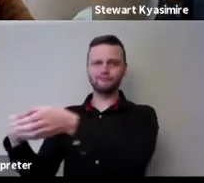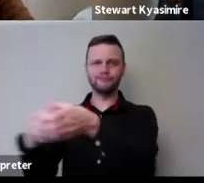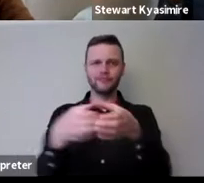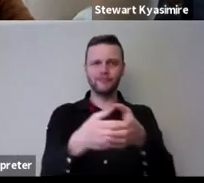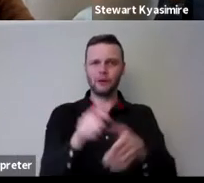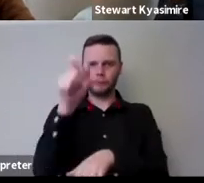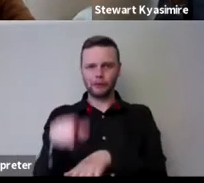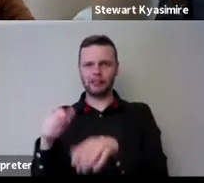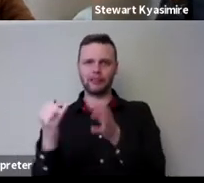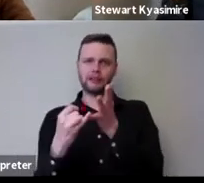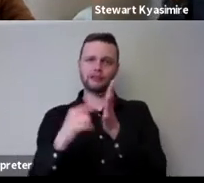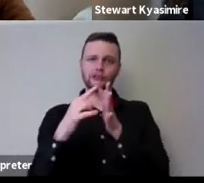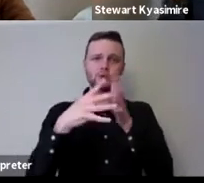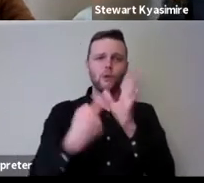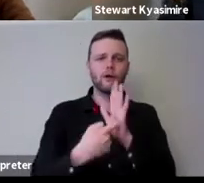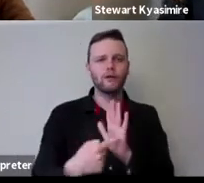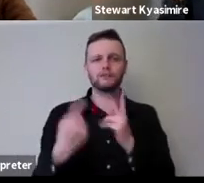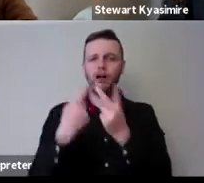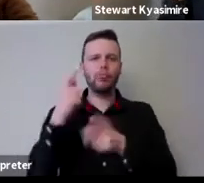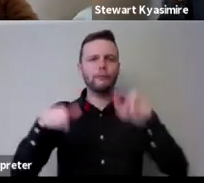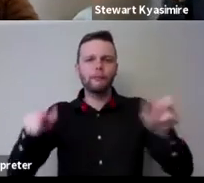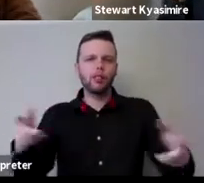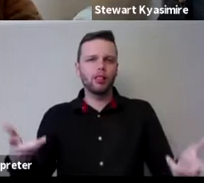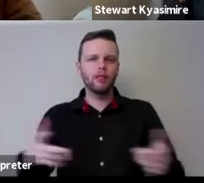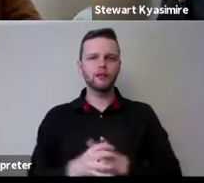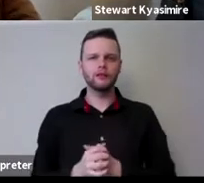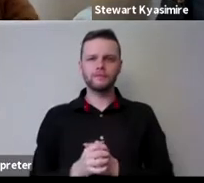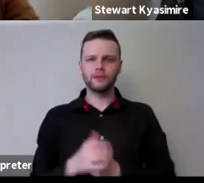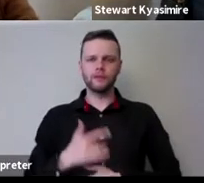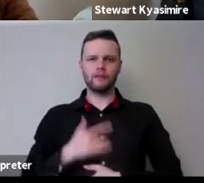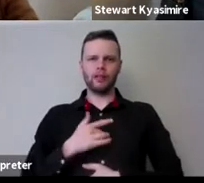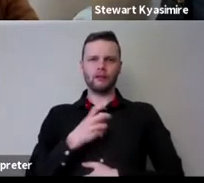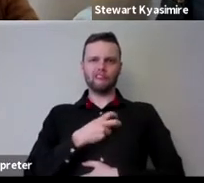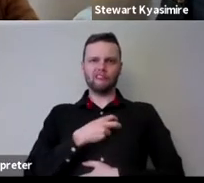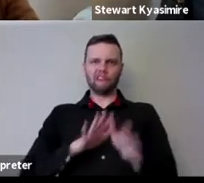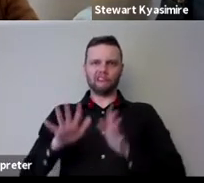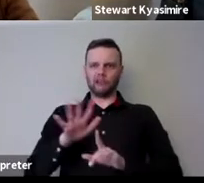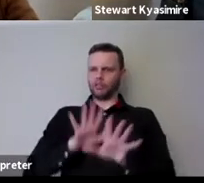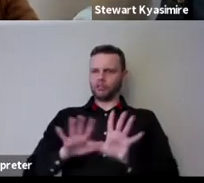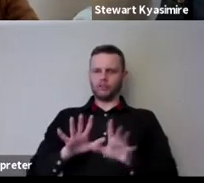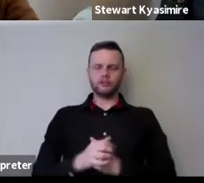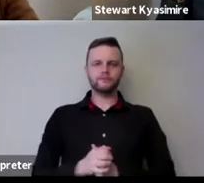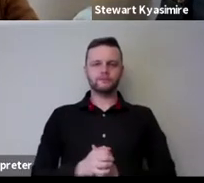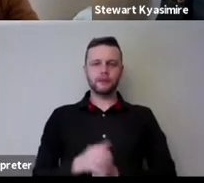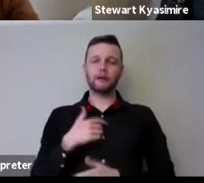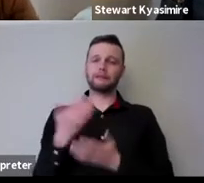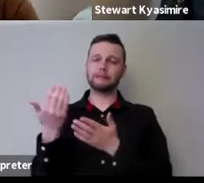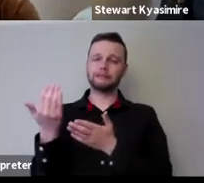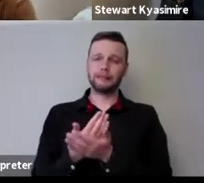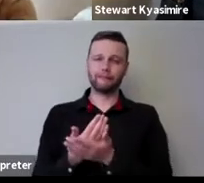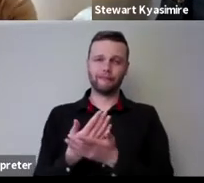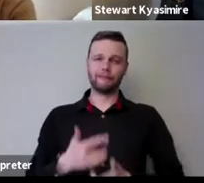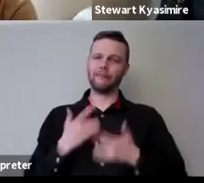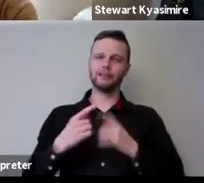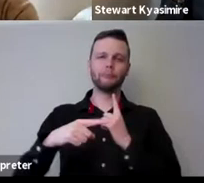Stuart they're art forms for other people um and and a degree of panic around that and my saving grace if I can say something positive